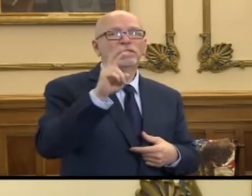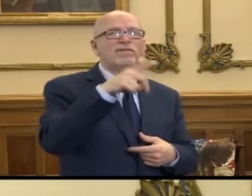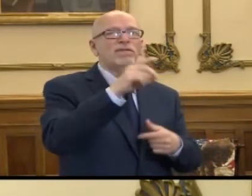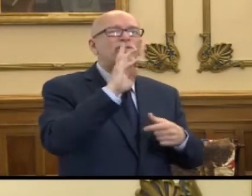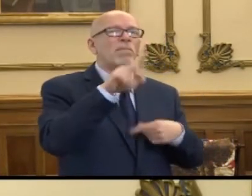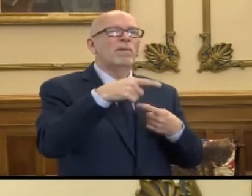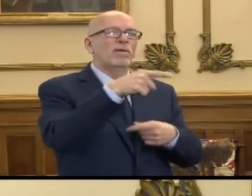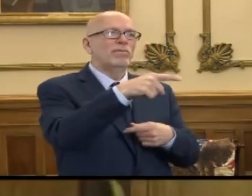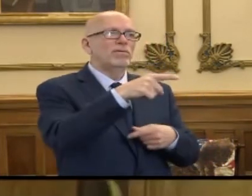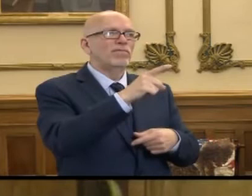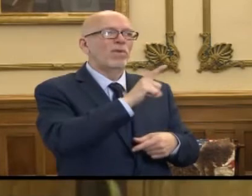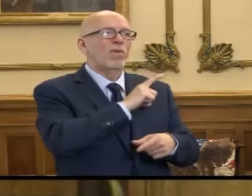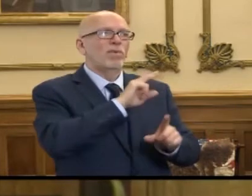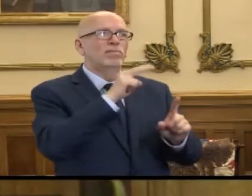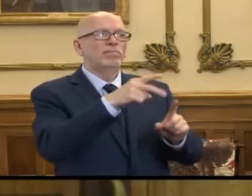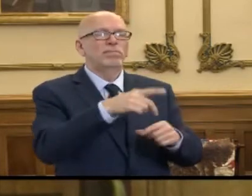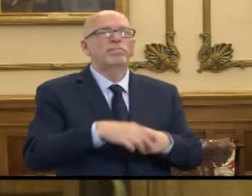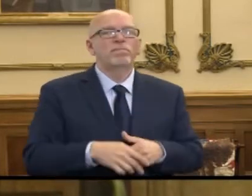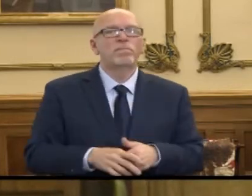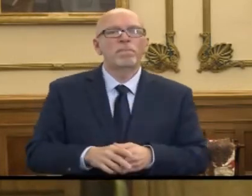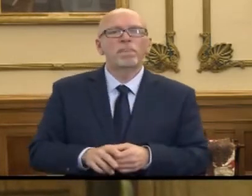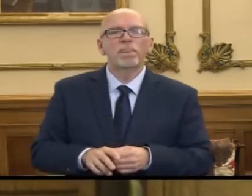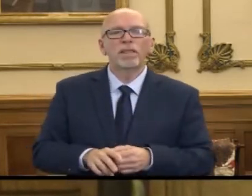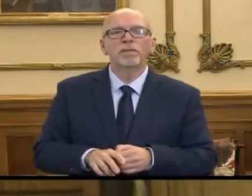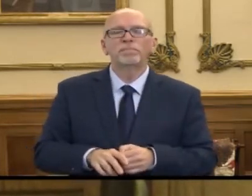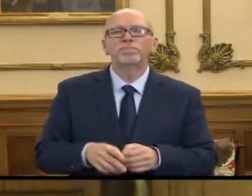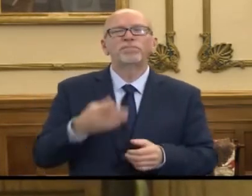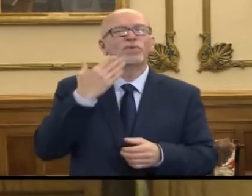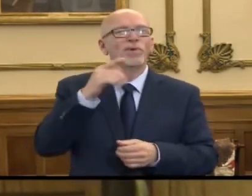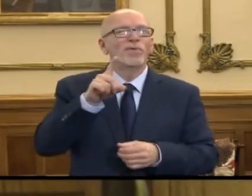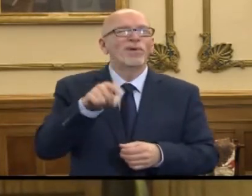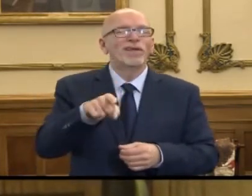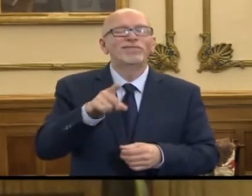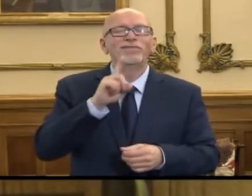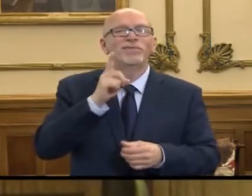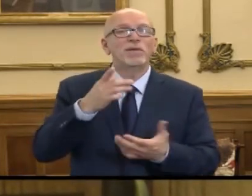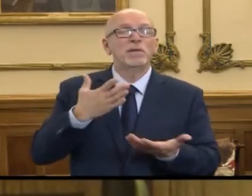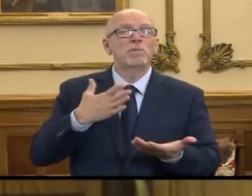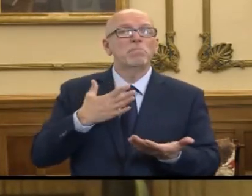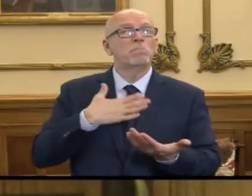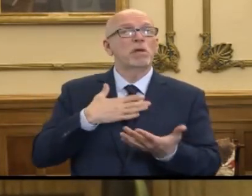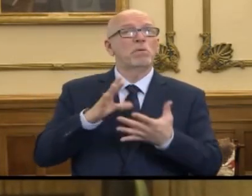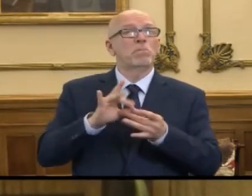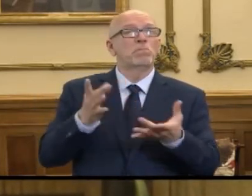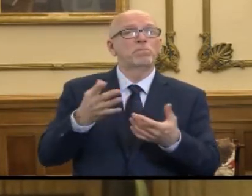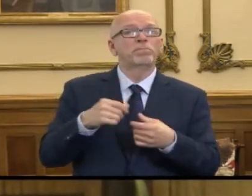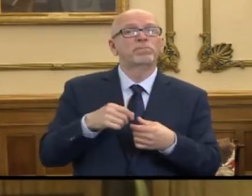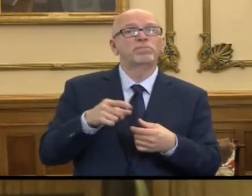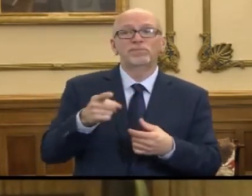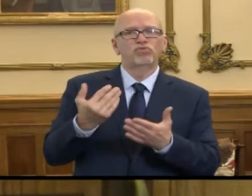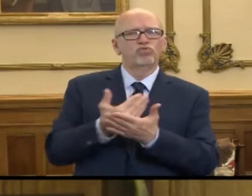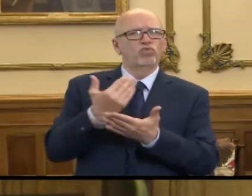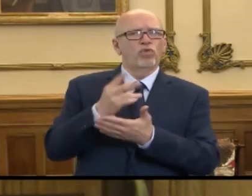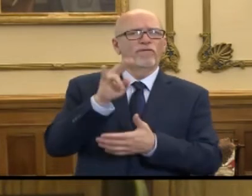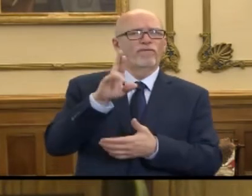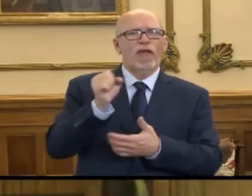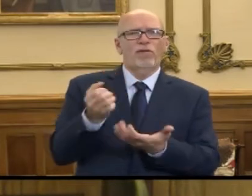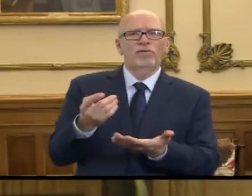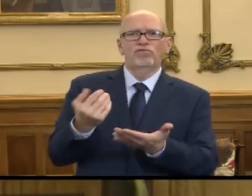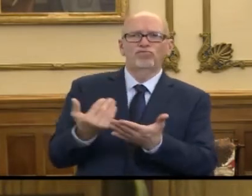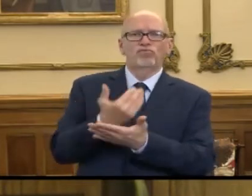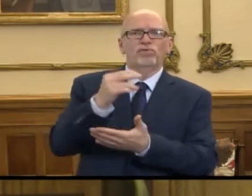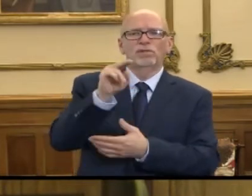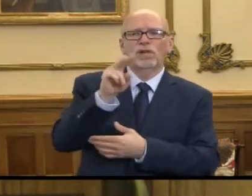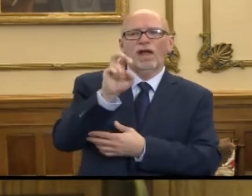globally. That's a really good question, Eric. I guess what I would say is that it is a novel virus, right? It's the novel